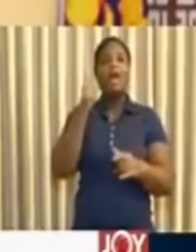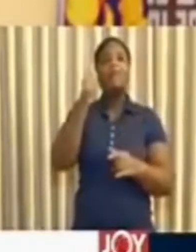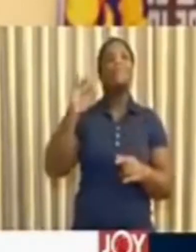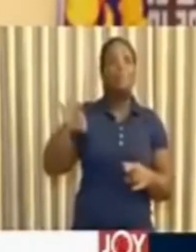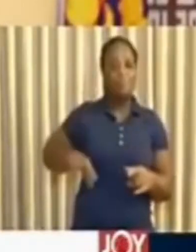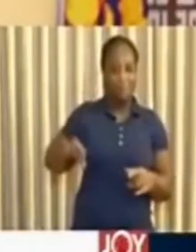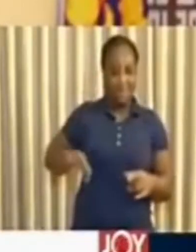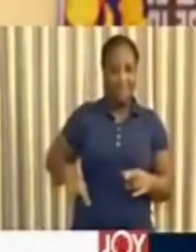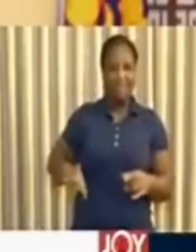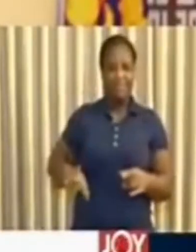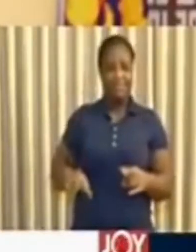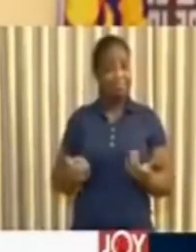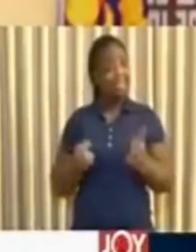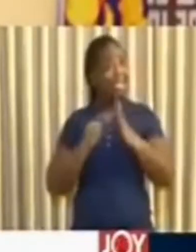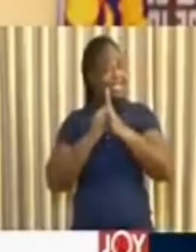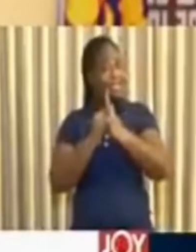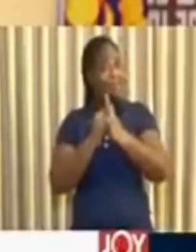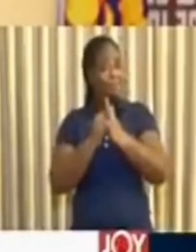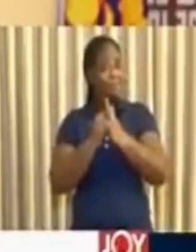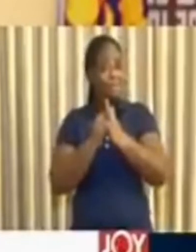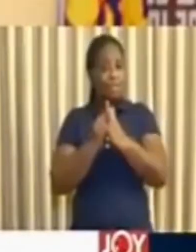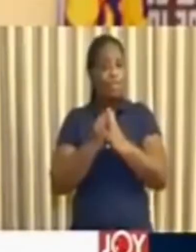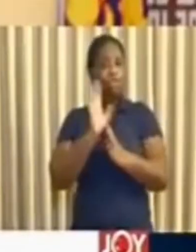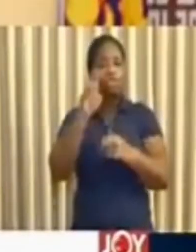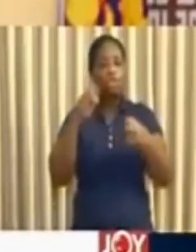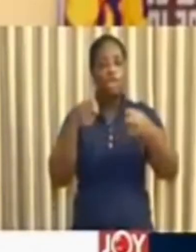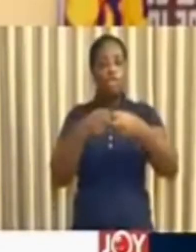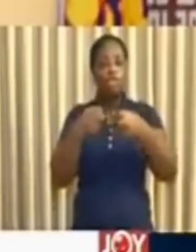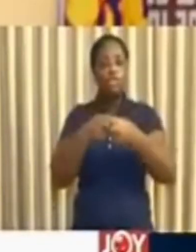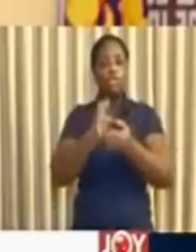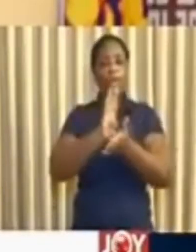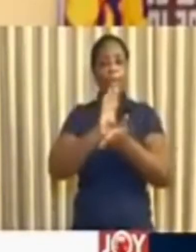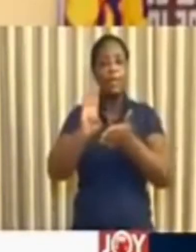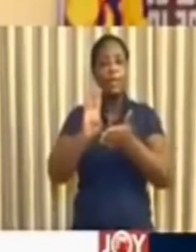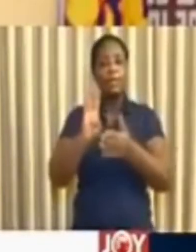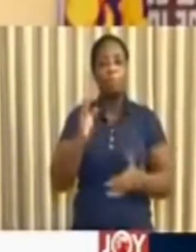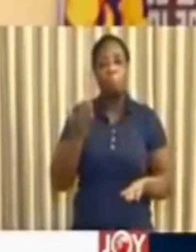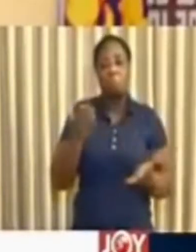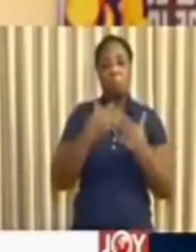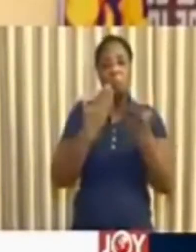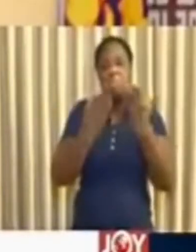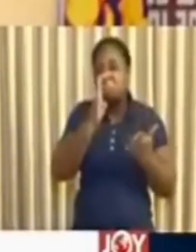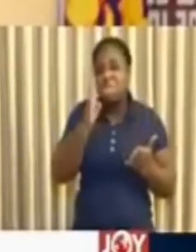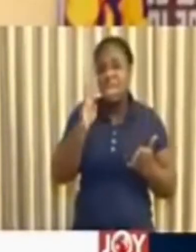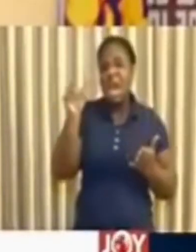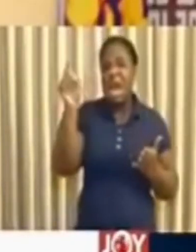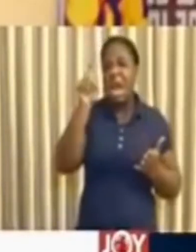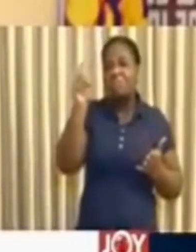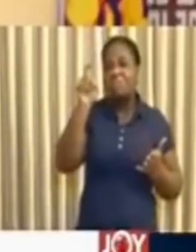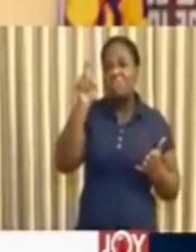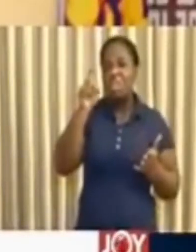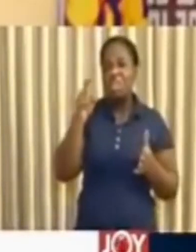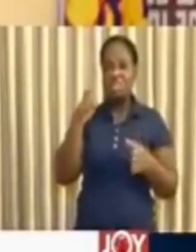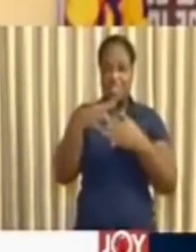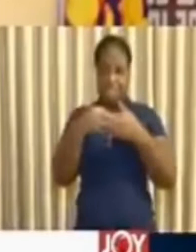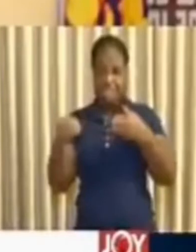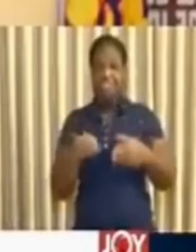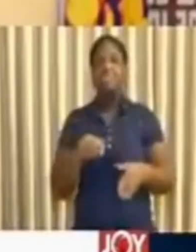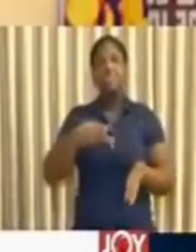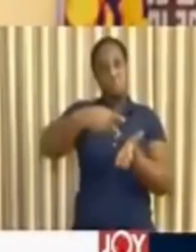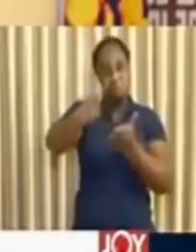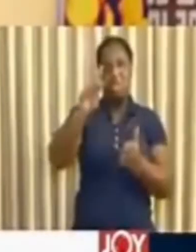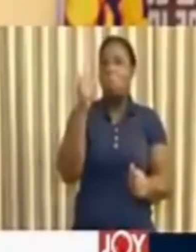For example, if your electricity bill was 100 CDs, you will pay only 50 CDs,